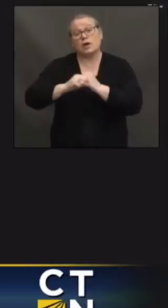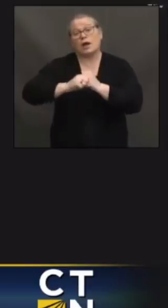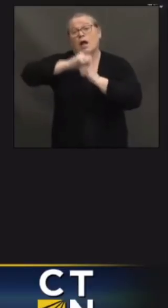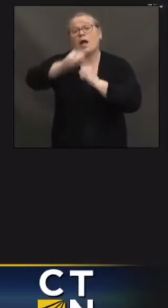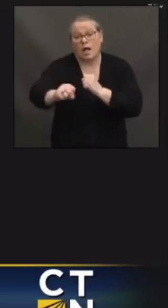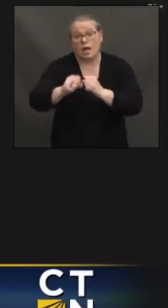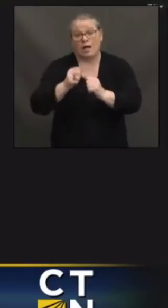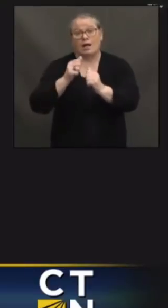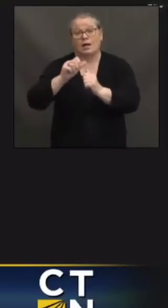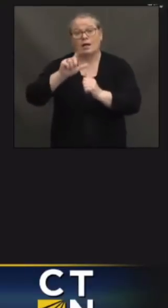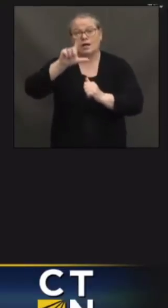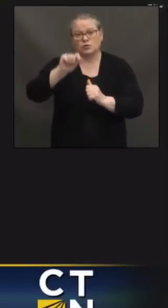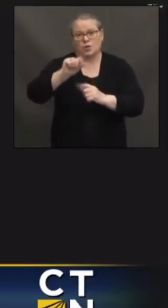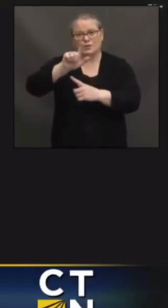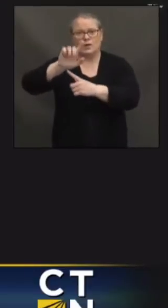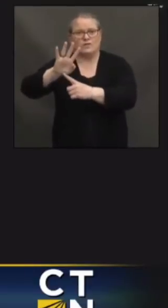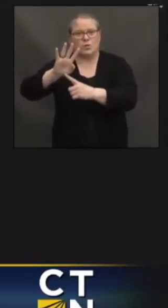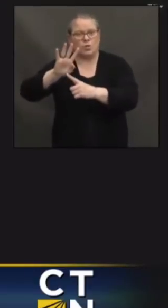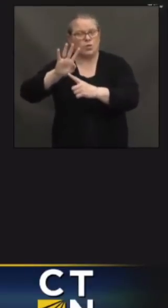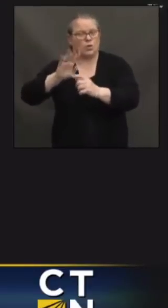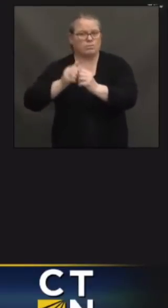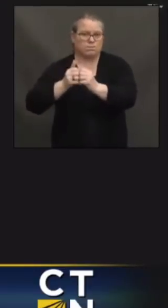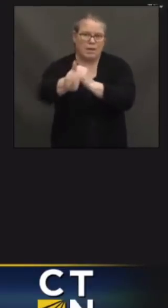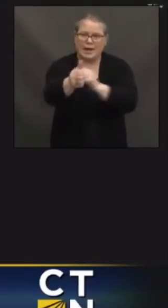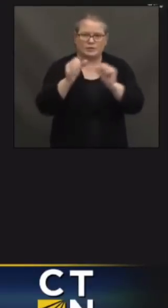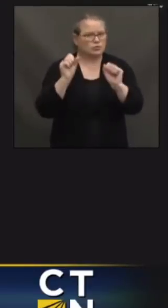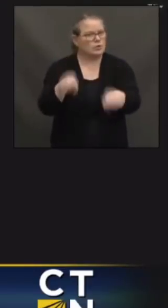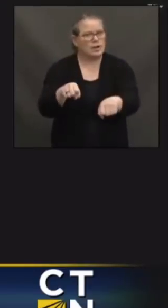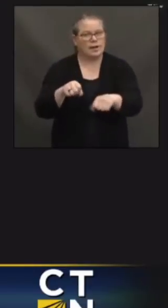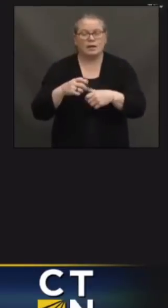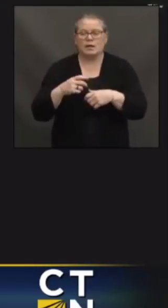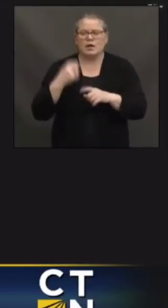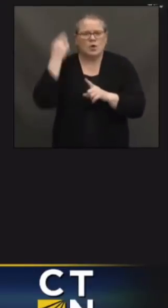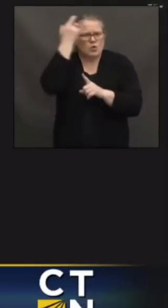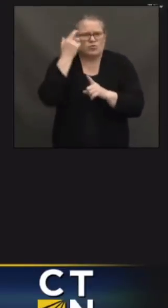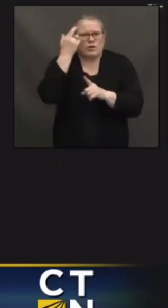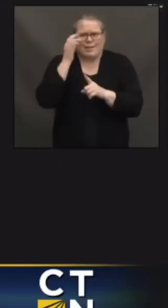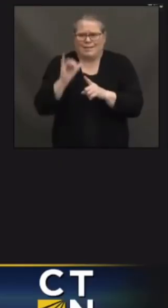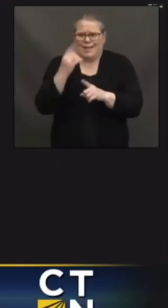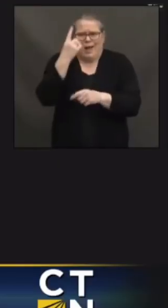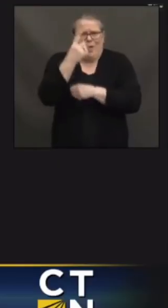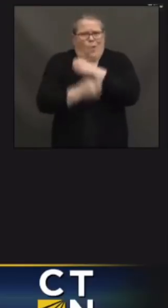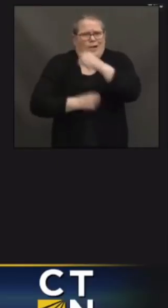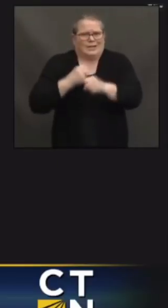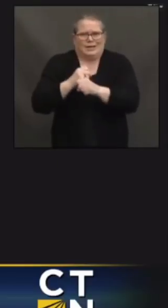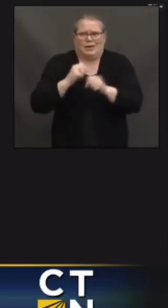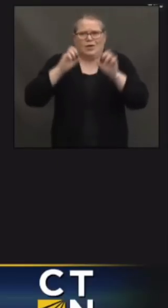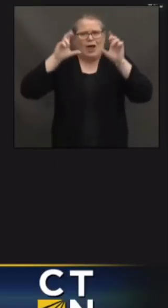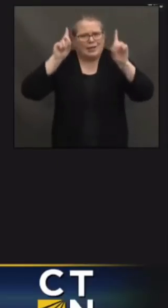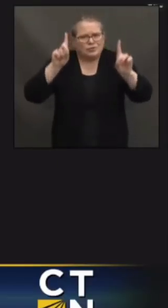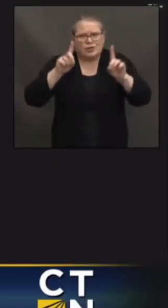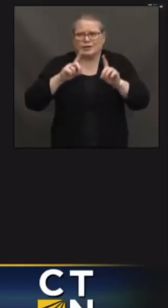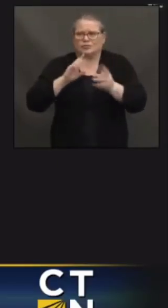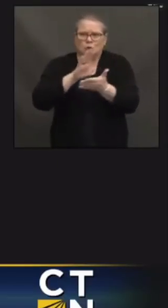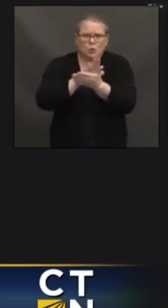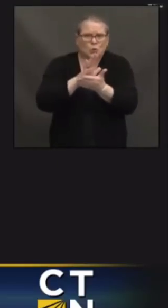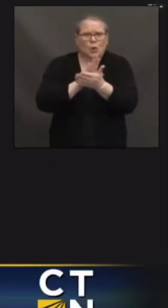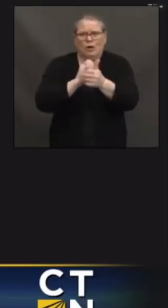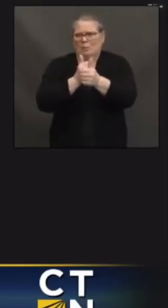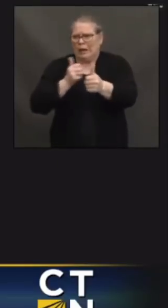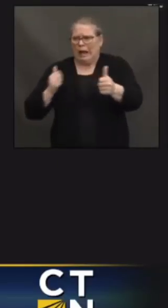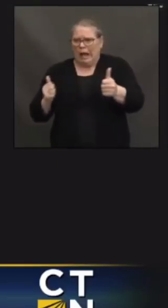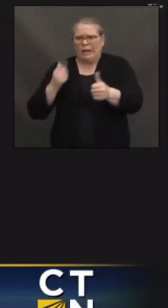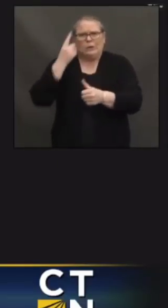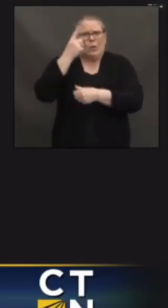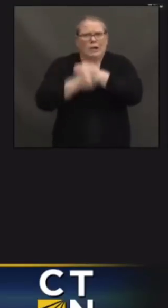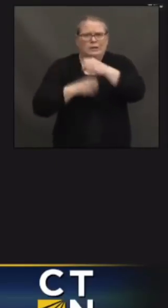make up learning loss in a year. You can't deal with the emotional trauma of not being able to be with your peers or being at home in an